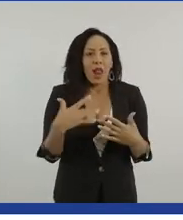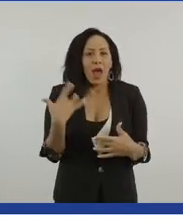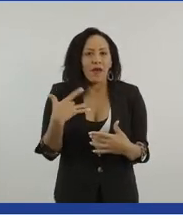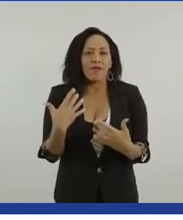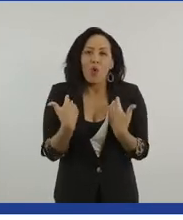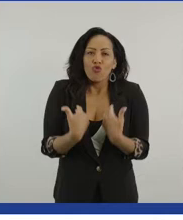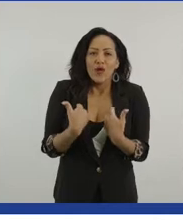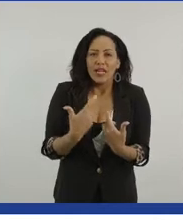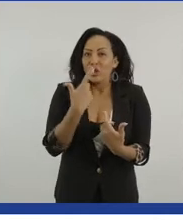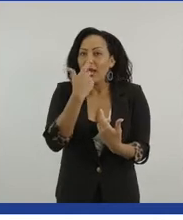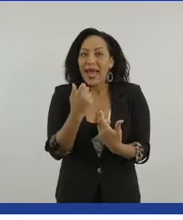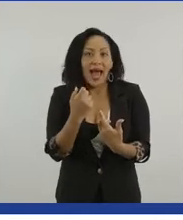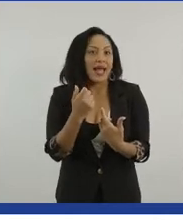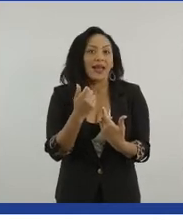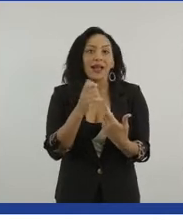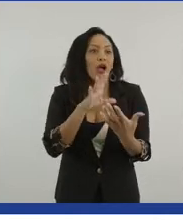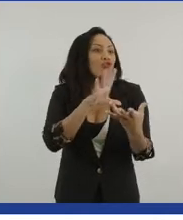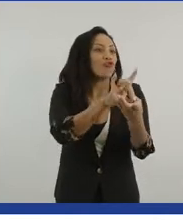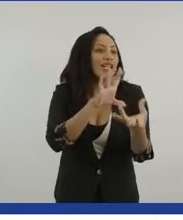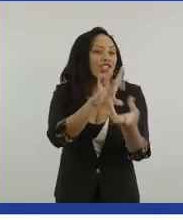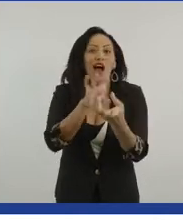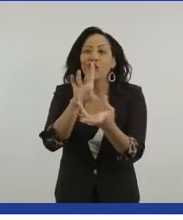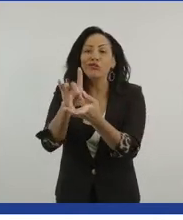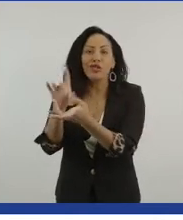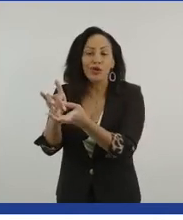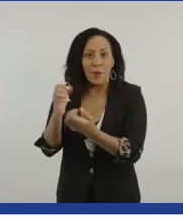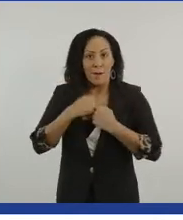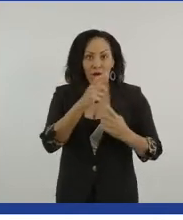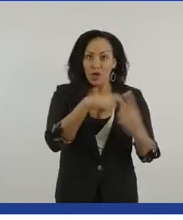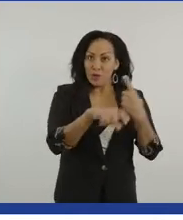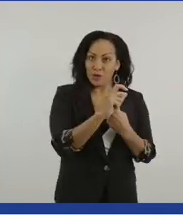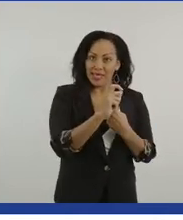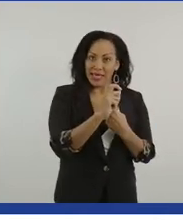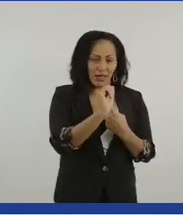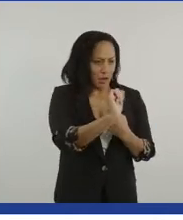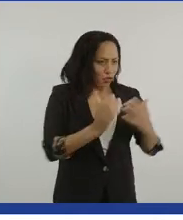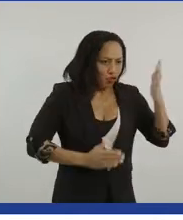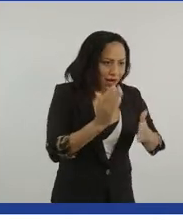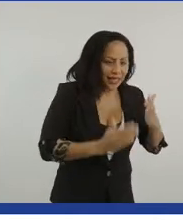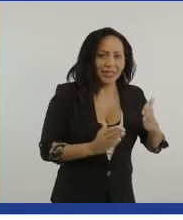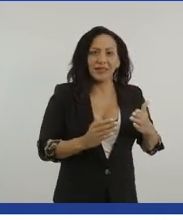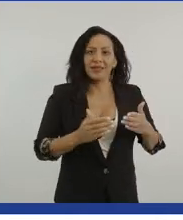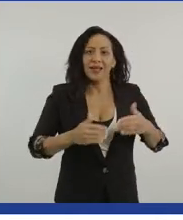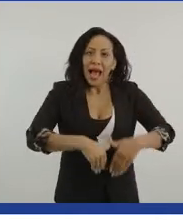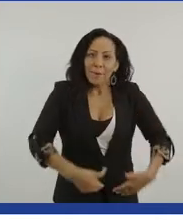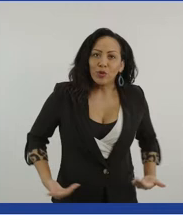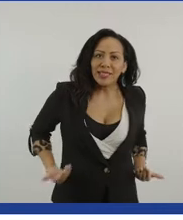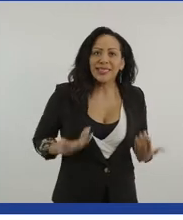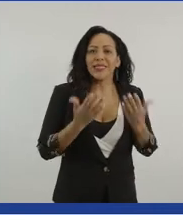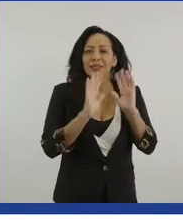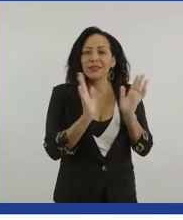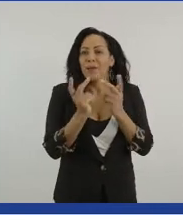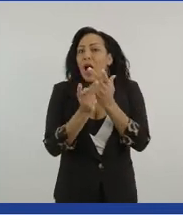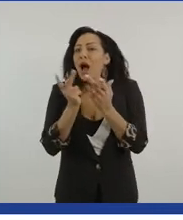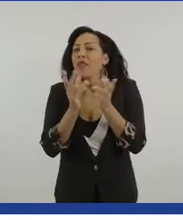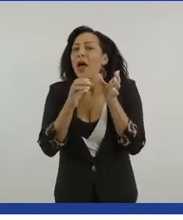outreach not only to my community as, as runners, as amputees, but also those minority